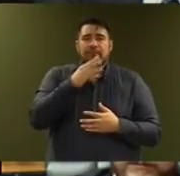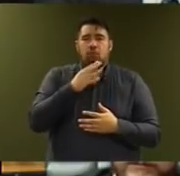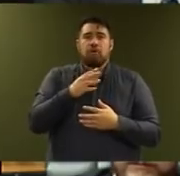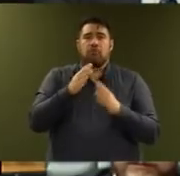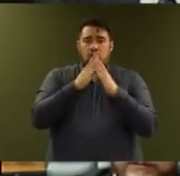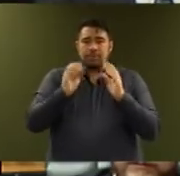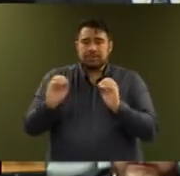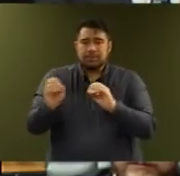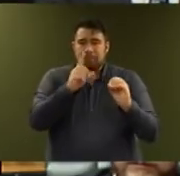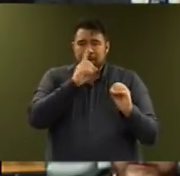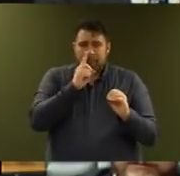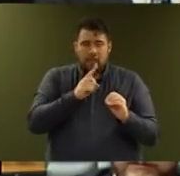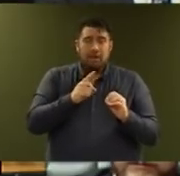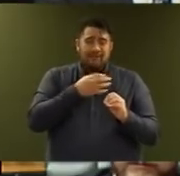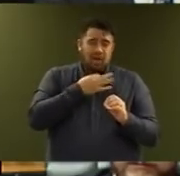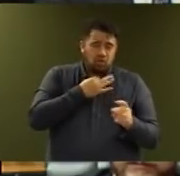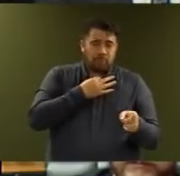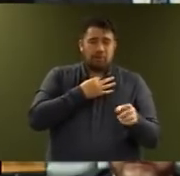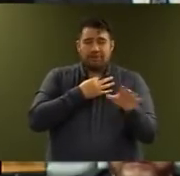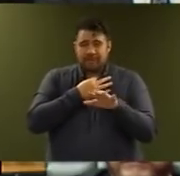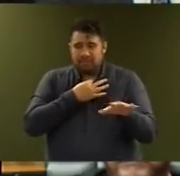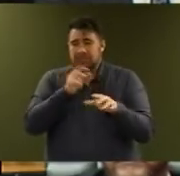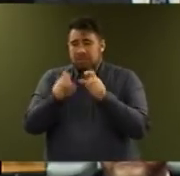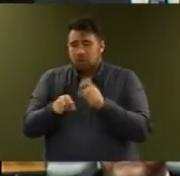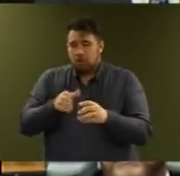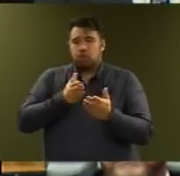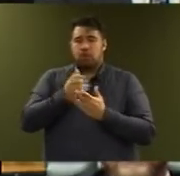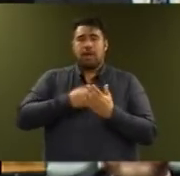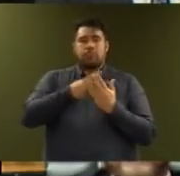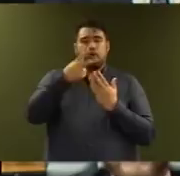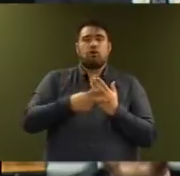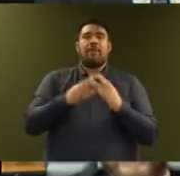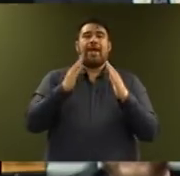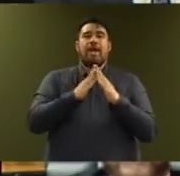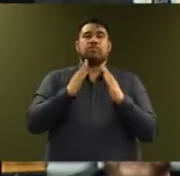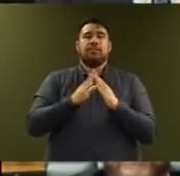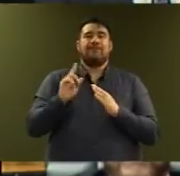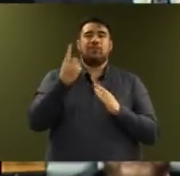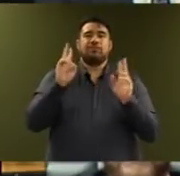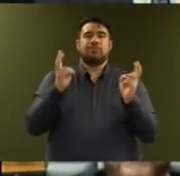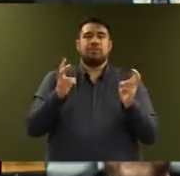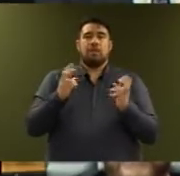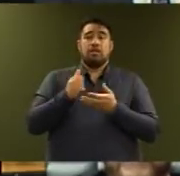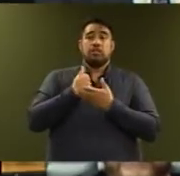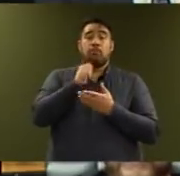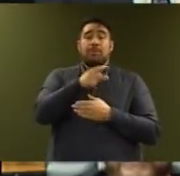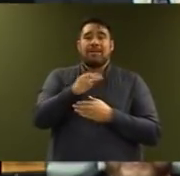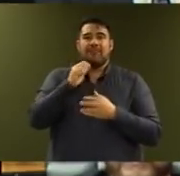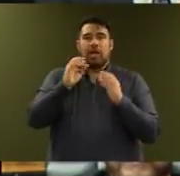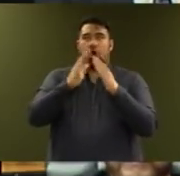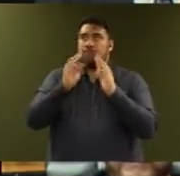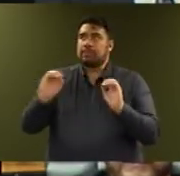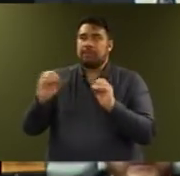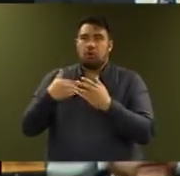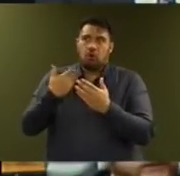homeless people and families through the Housing First programme. Housing First supports people who have been homeless for a long time or who face